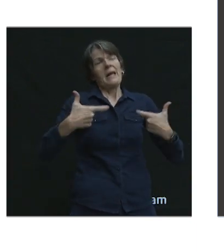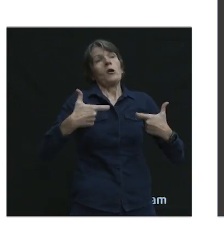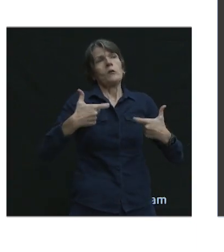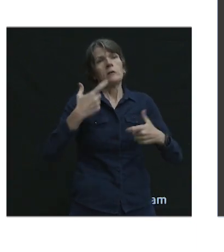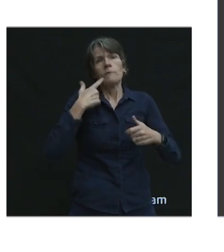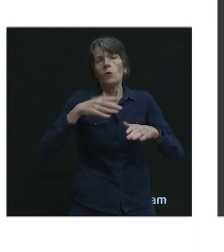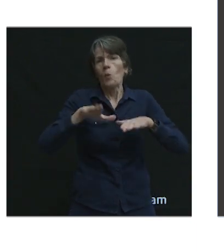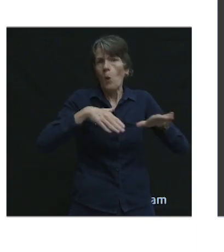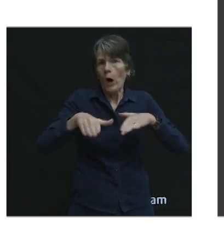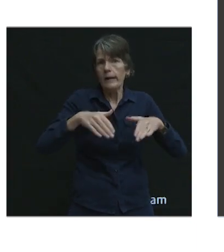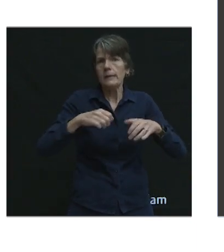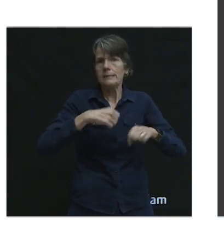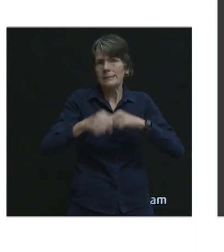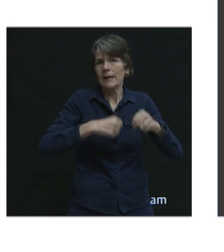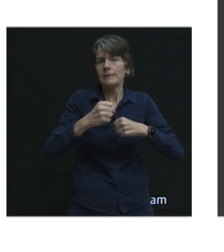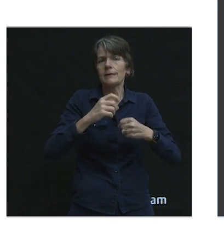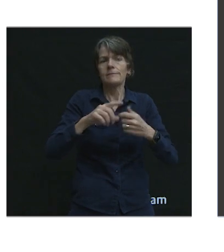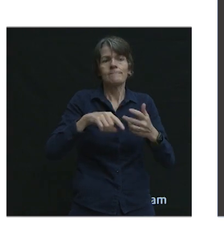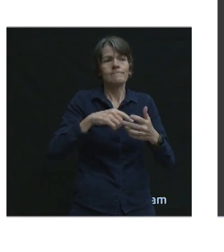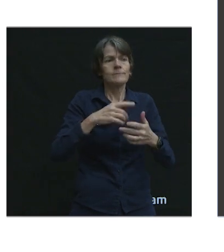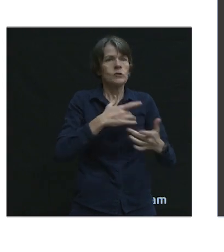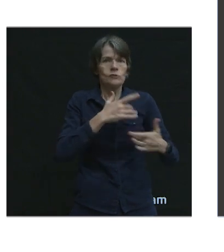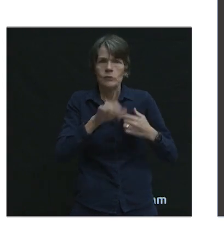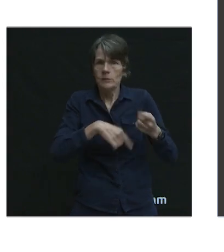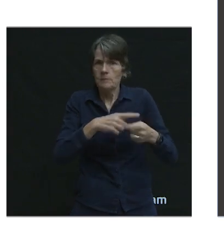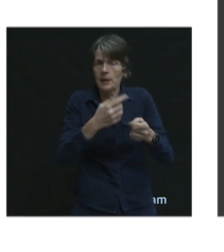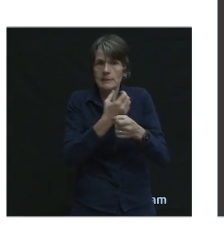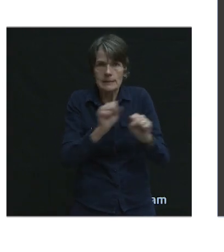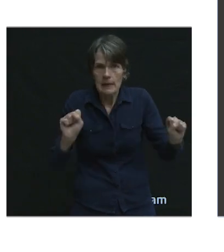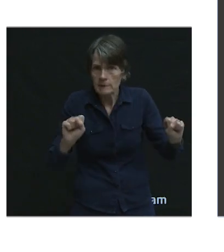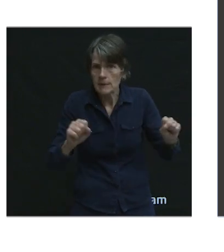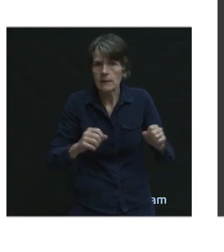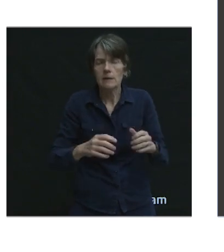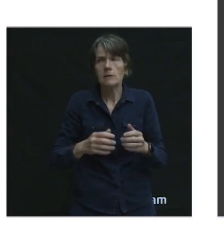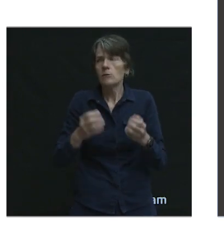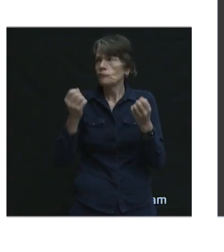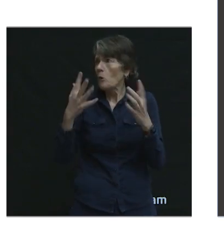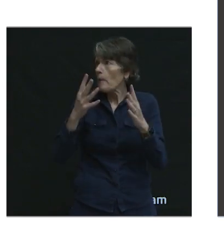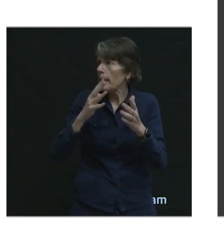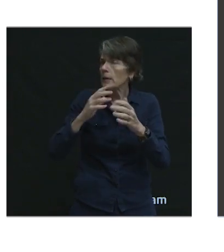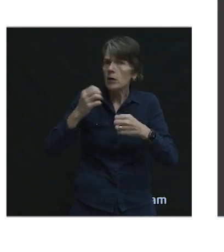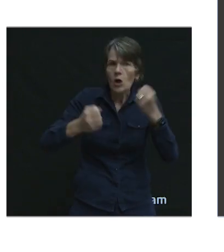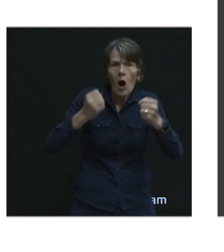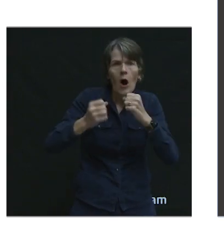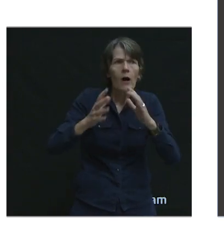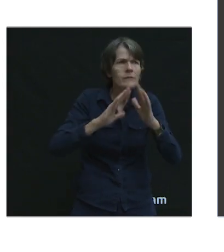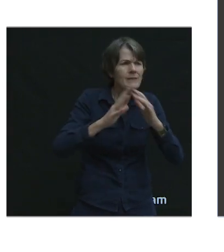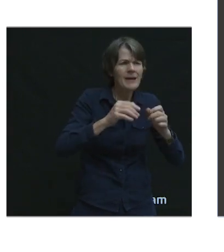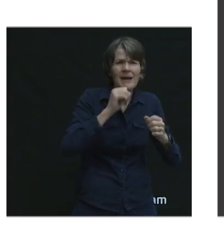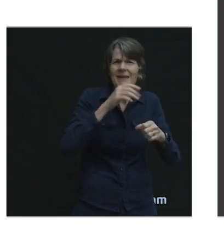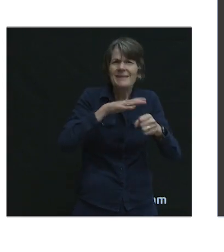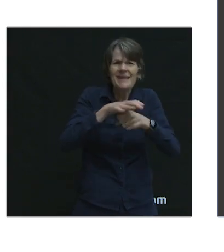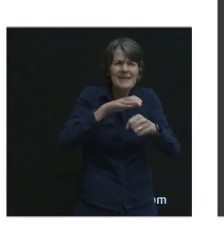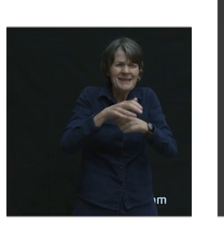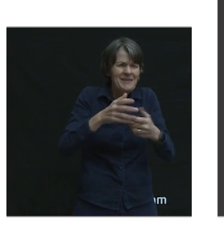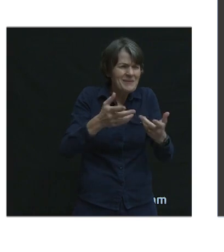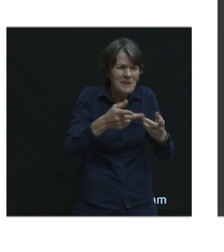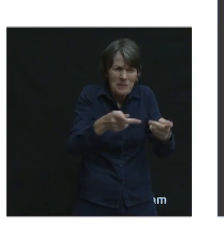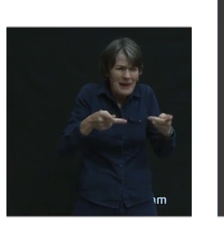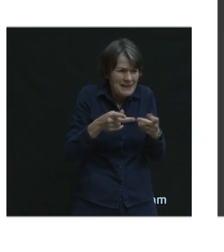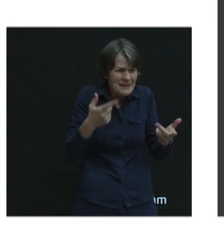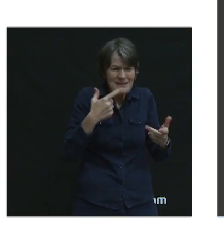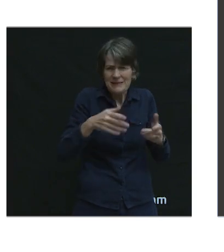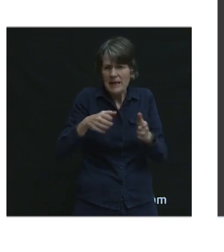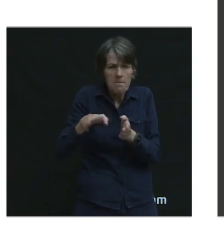were about safety. So they were about speeds, motor vehicle volumes, and they were a lack of infrastructure for walking and cycling. So Coquitlam